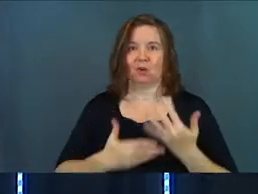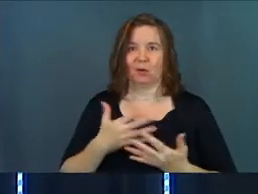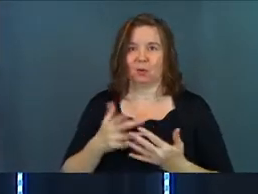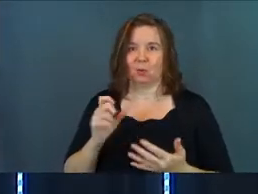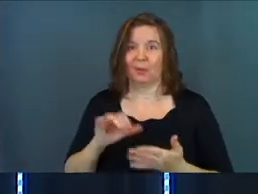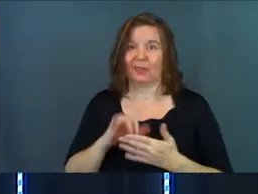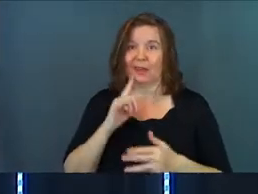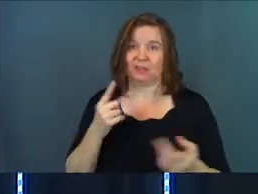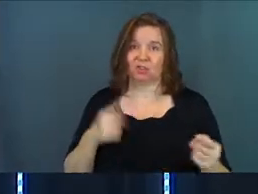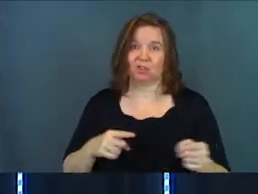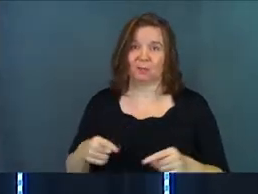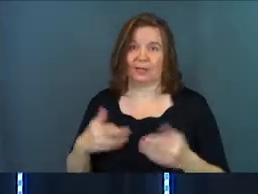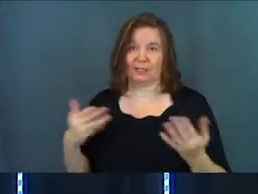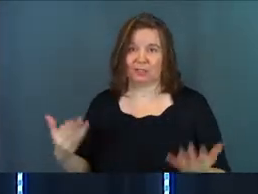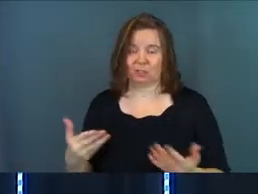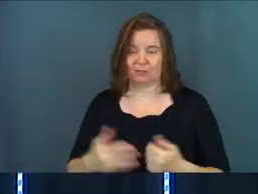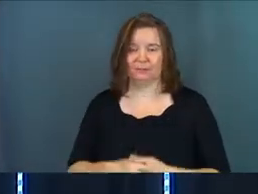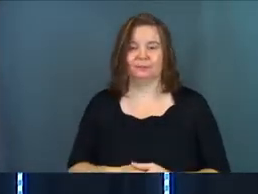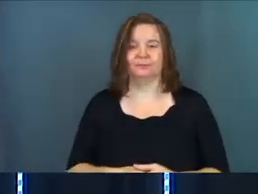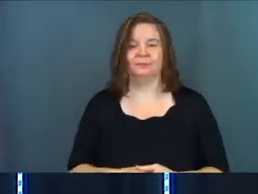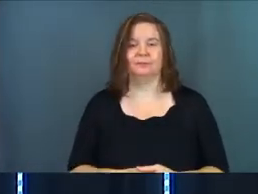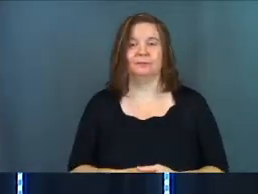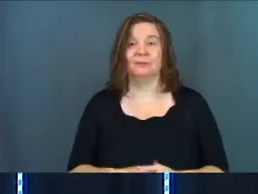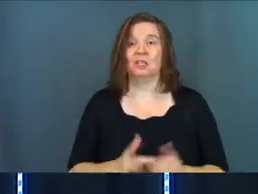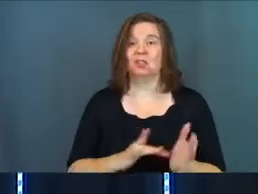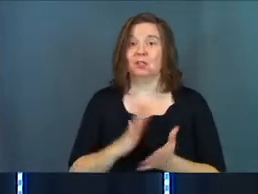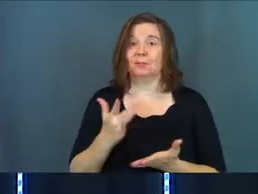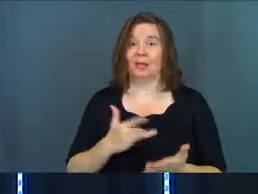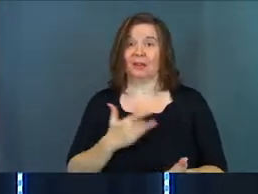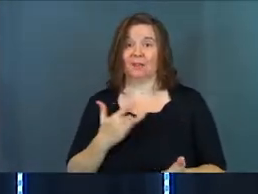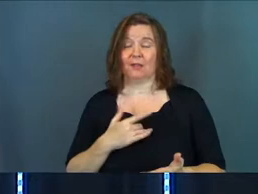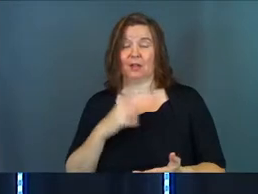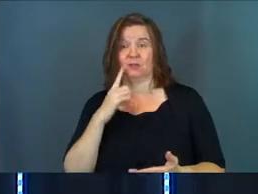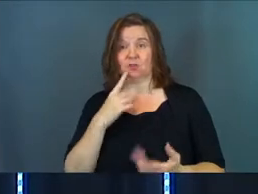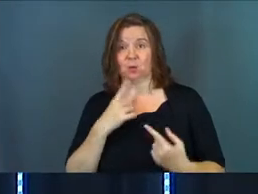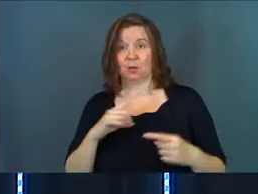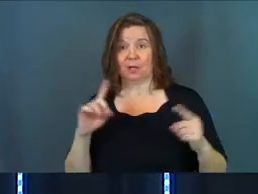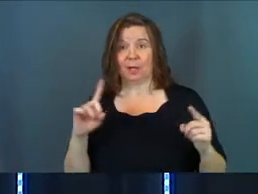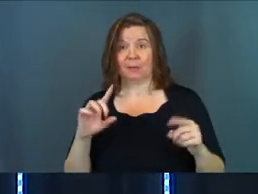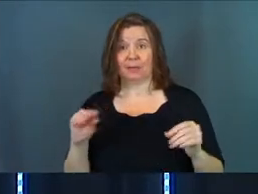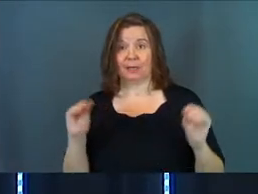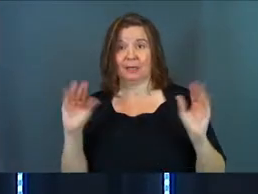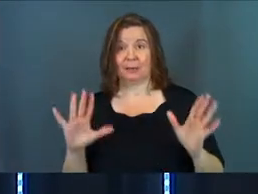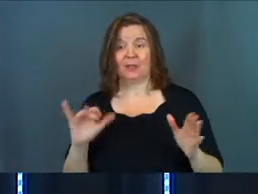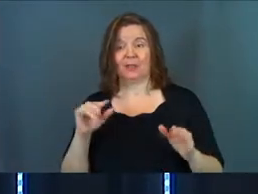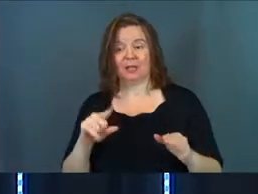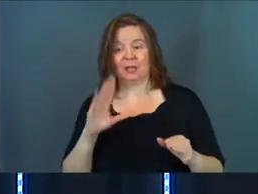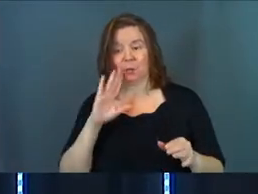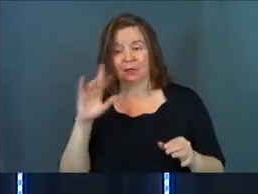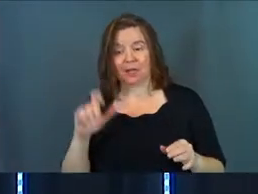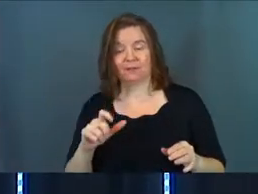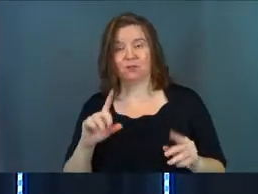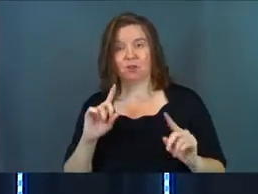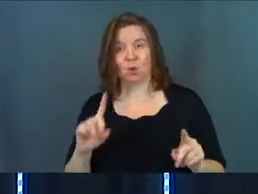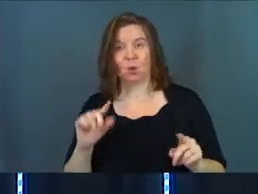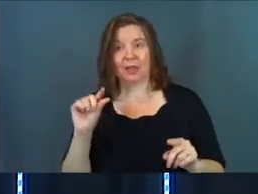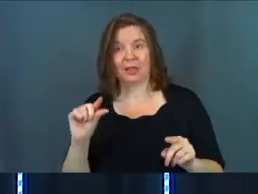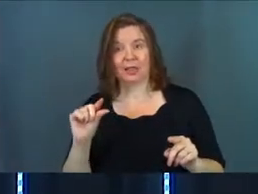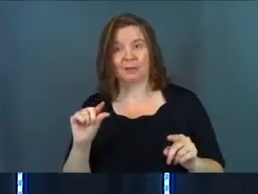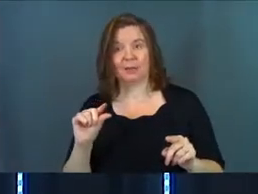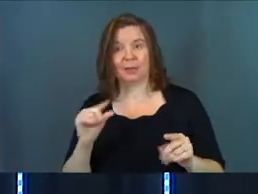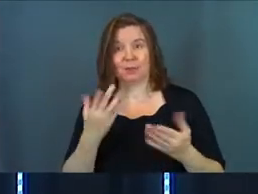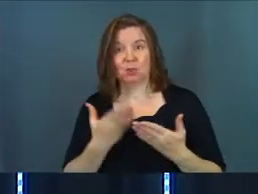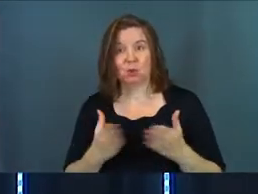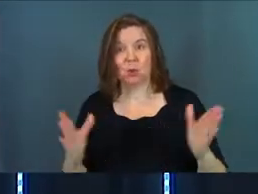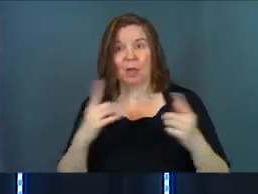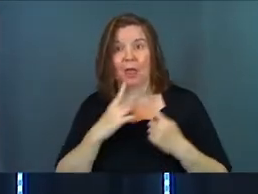was that actually took place here. Jesus may have felt that in order to accomplish this miracle, that he was going to have to go a little bit